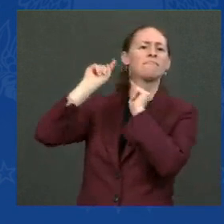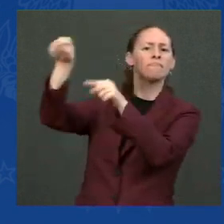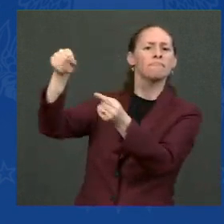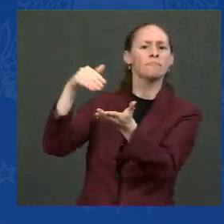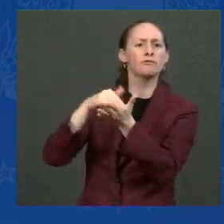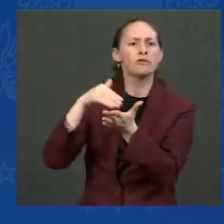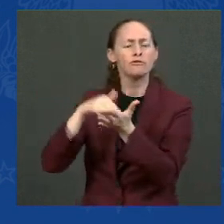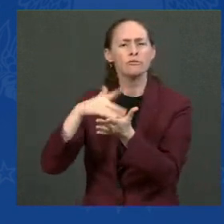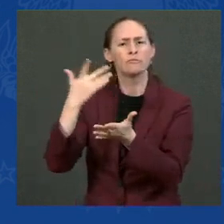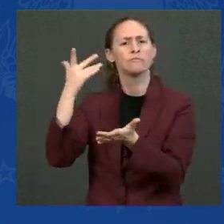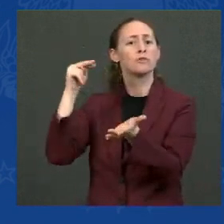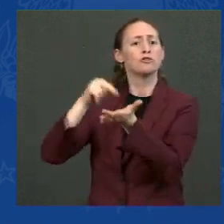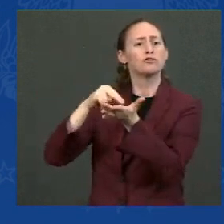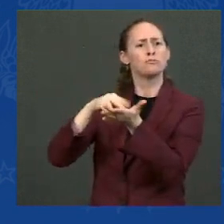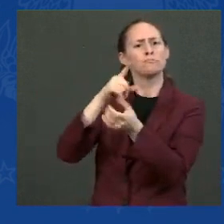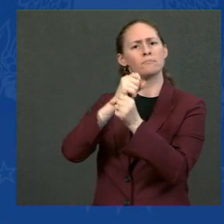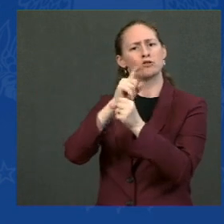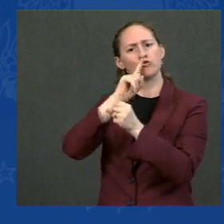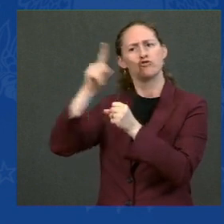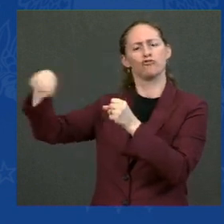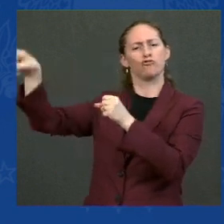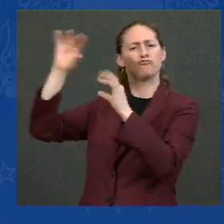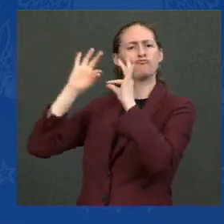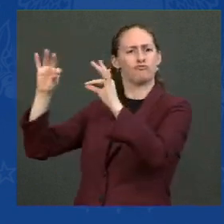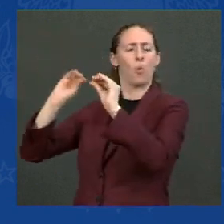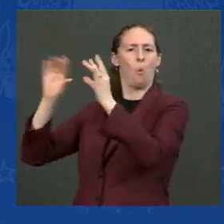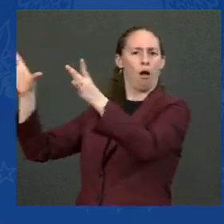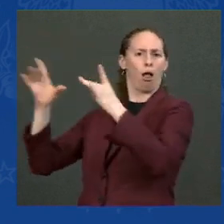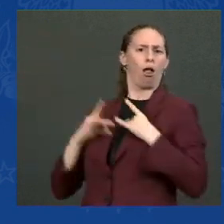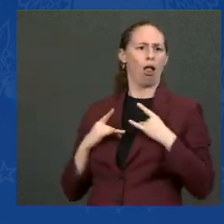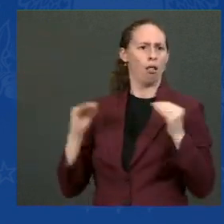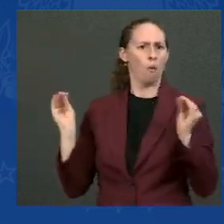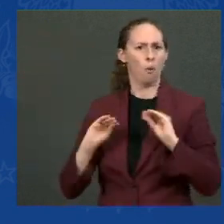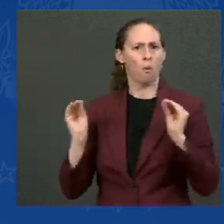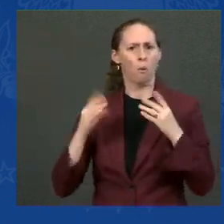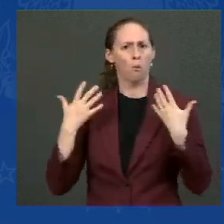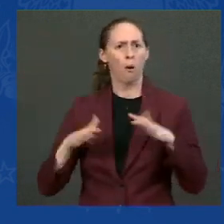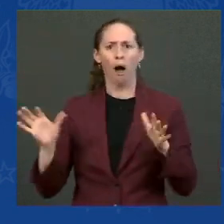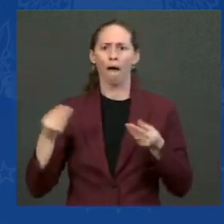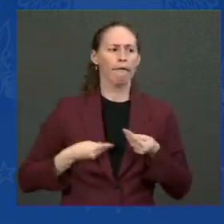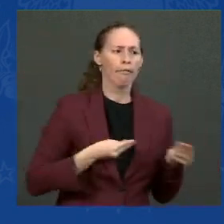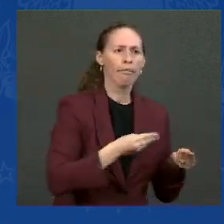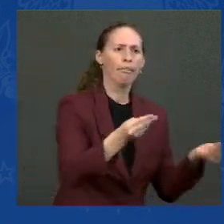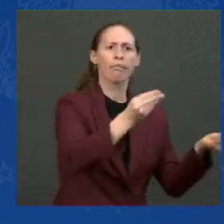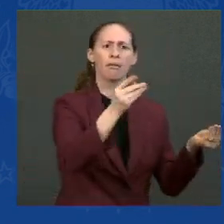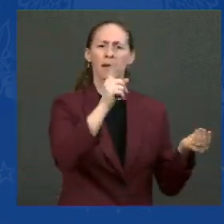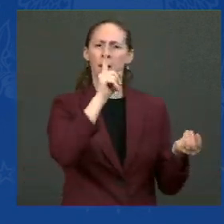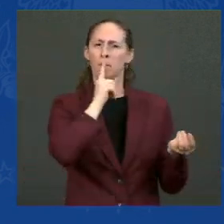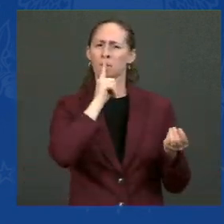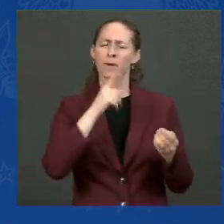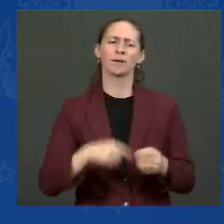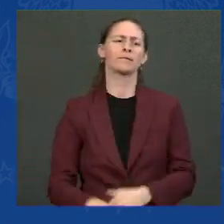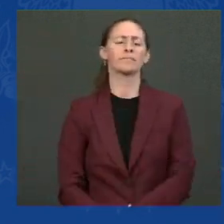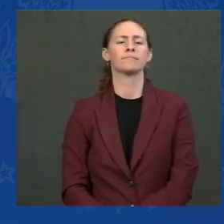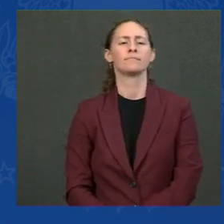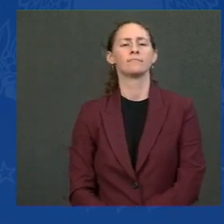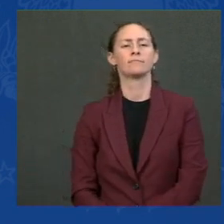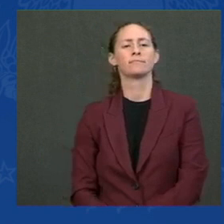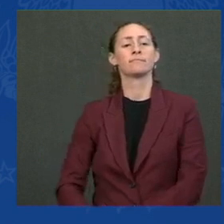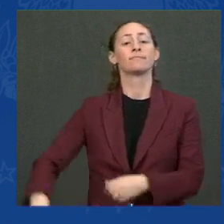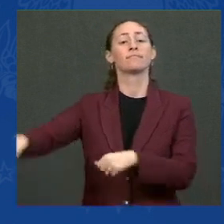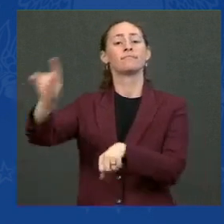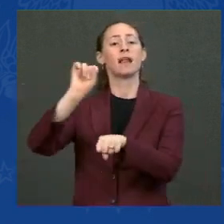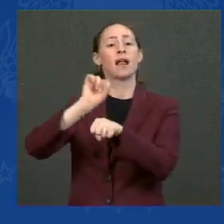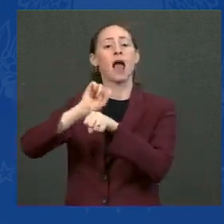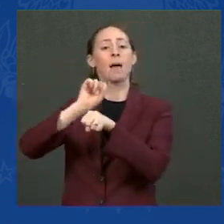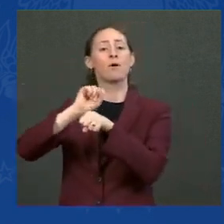providing that care are protected from COVID and cannot spread it to you. The Labor Department is going to shortly issue